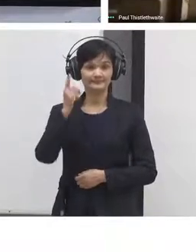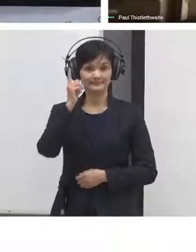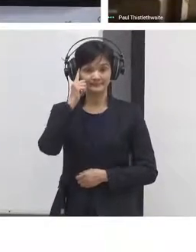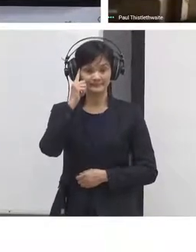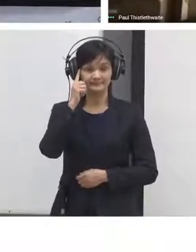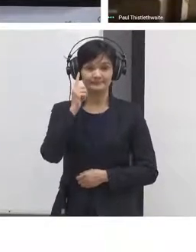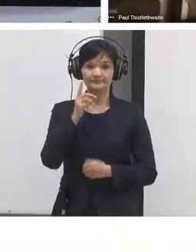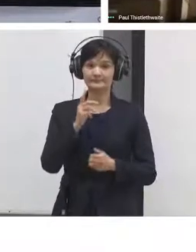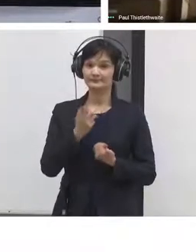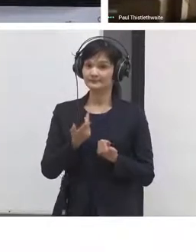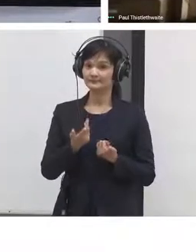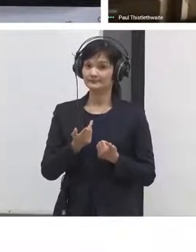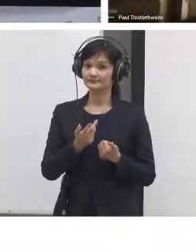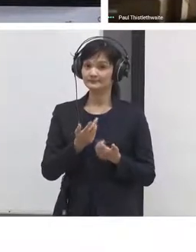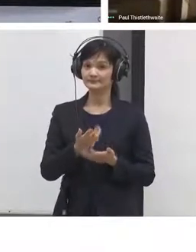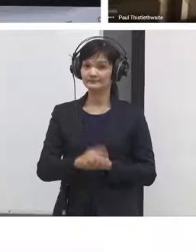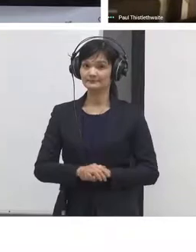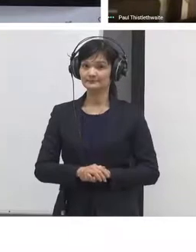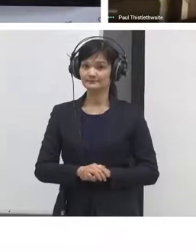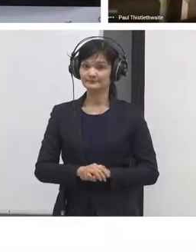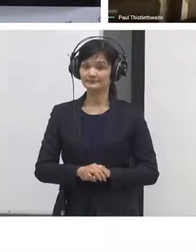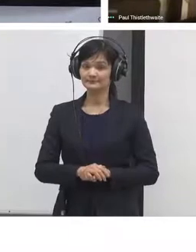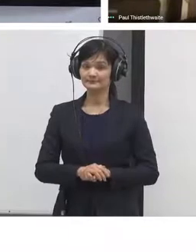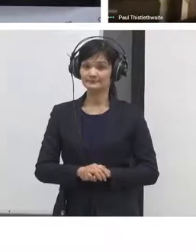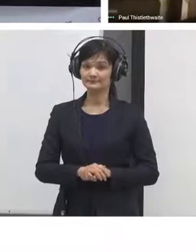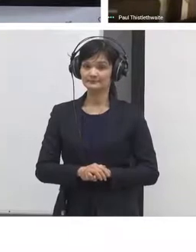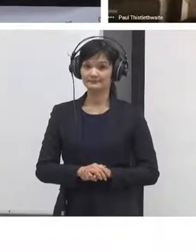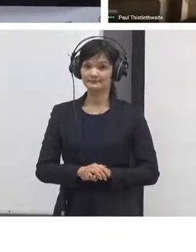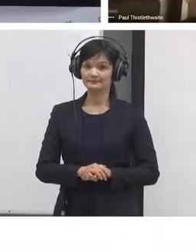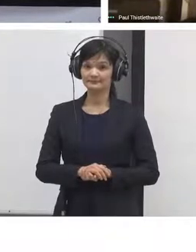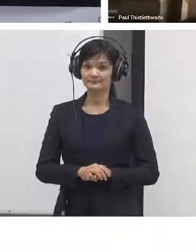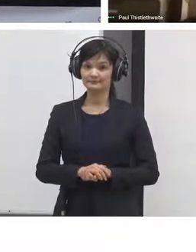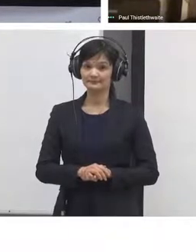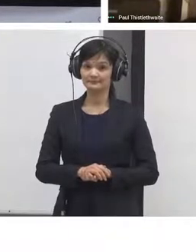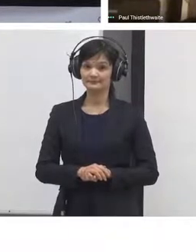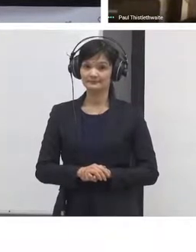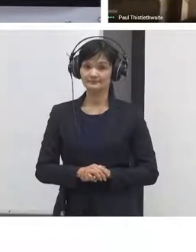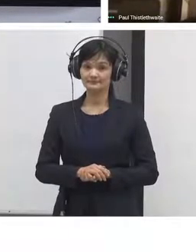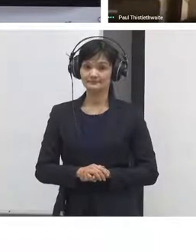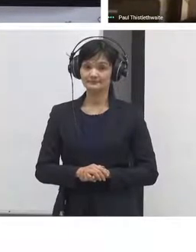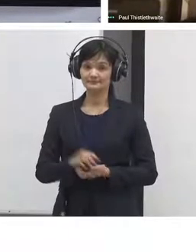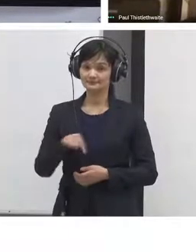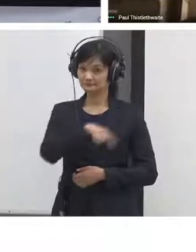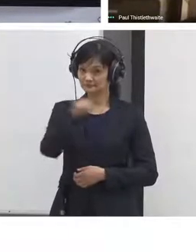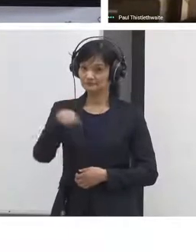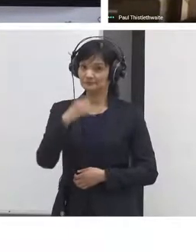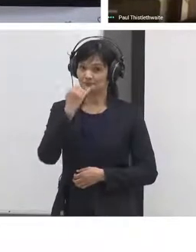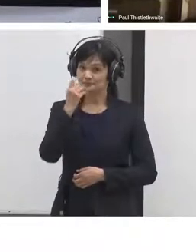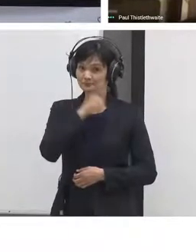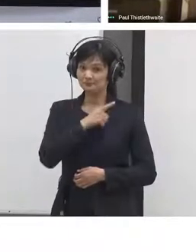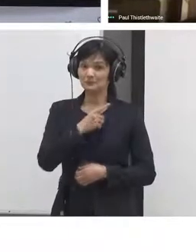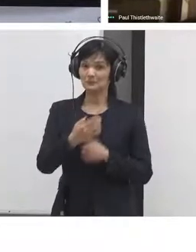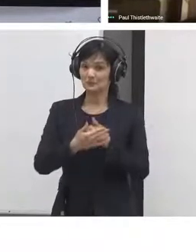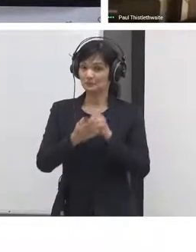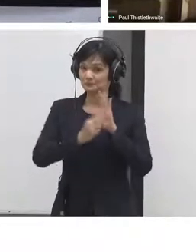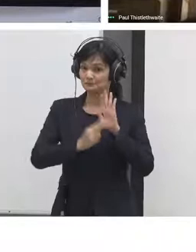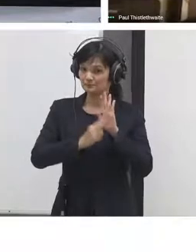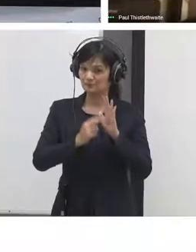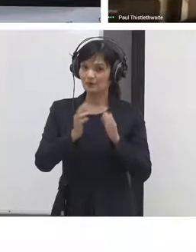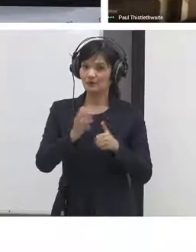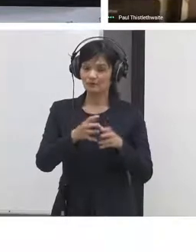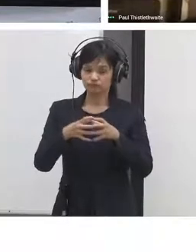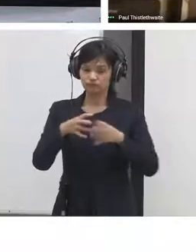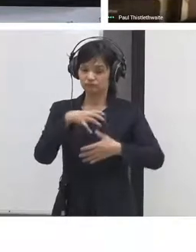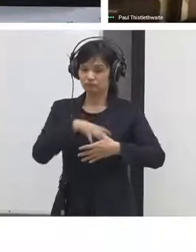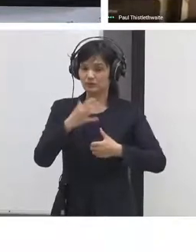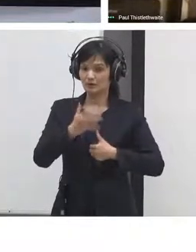decentralized structure. of the your community. And also, what